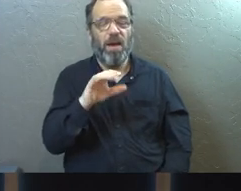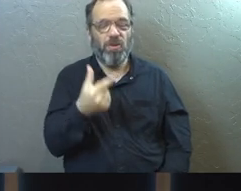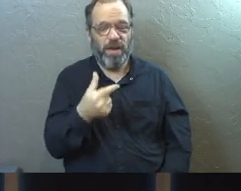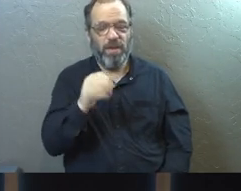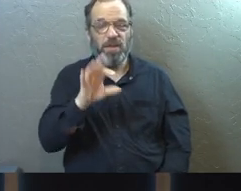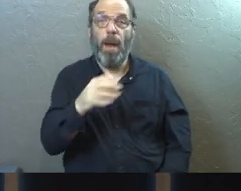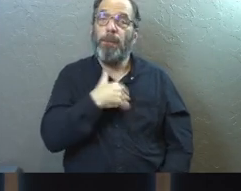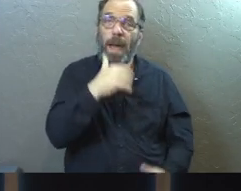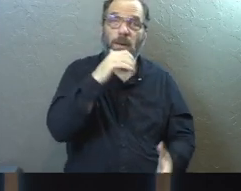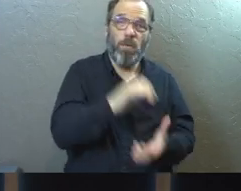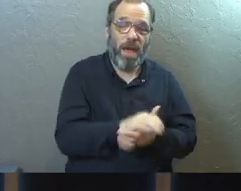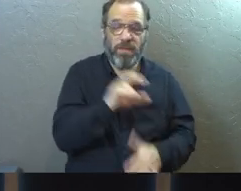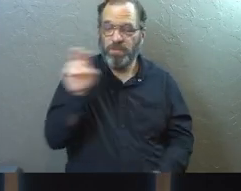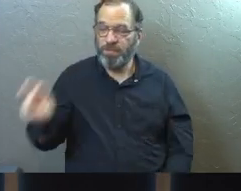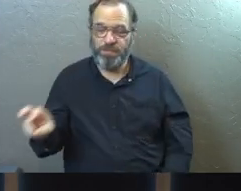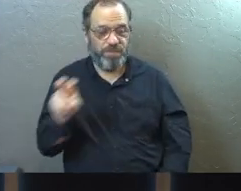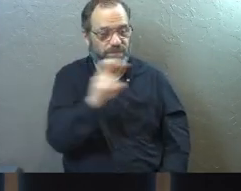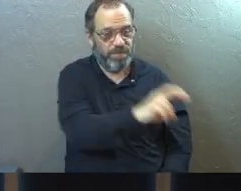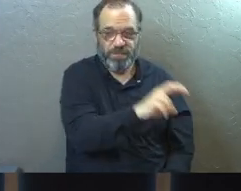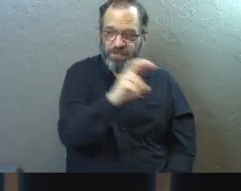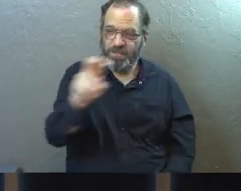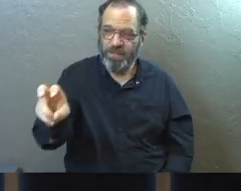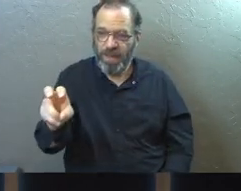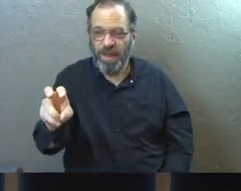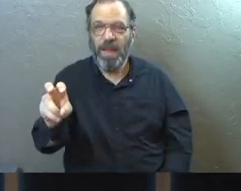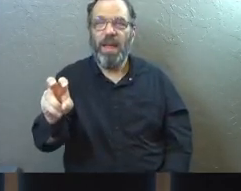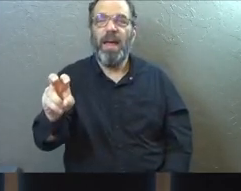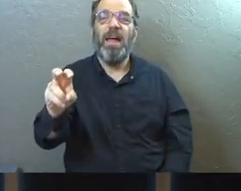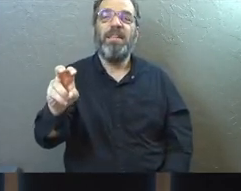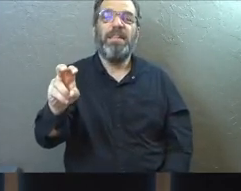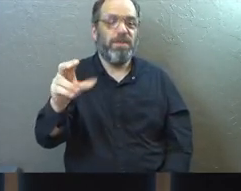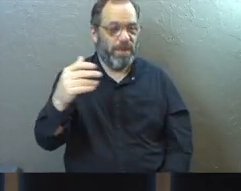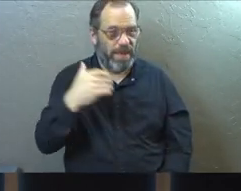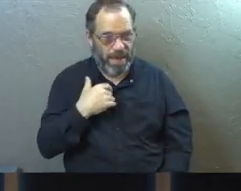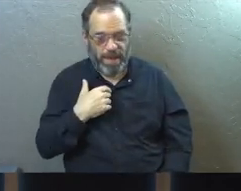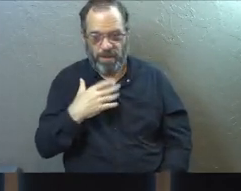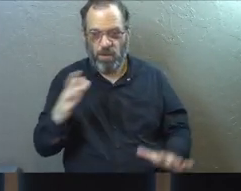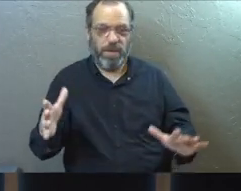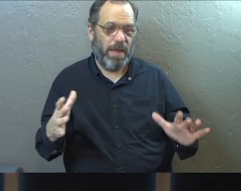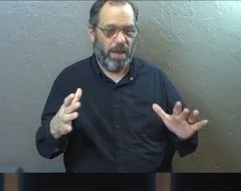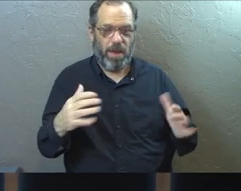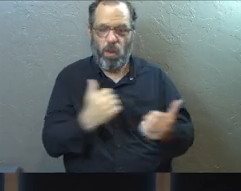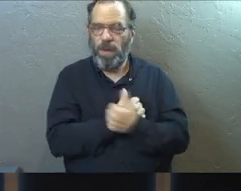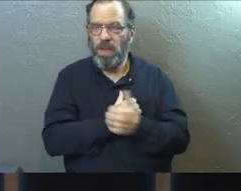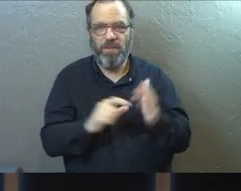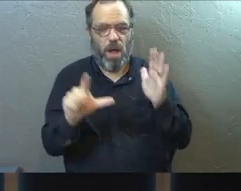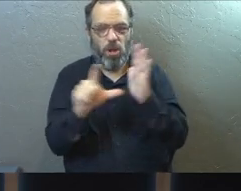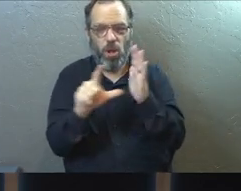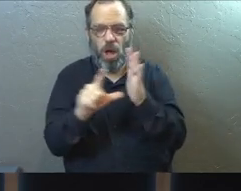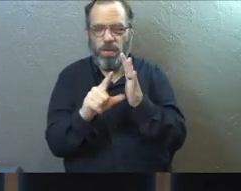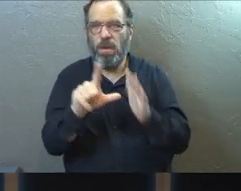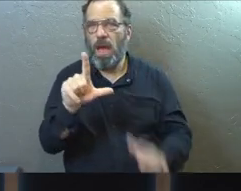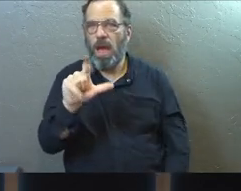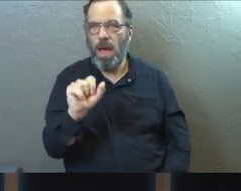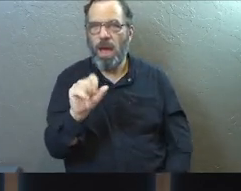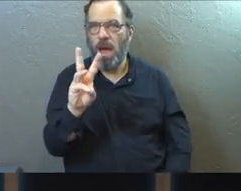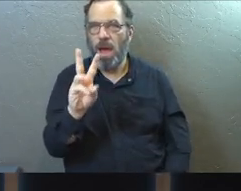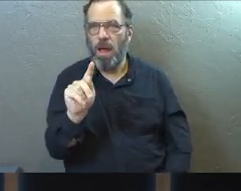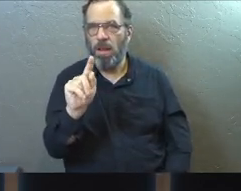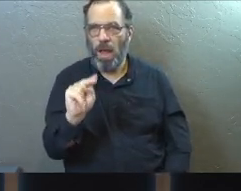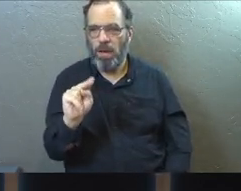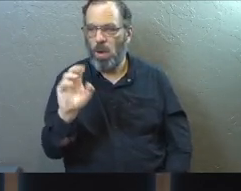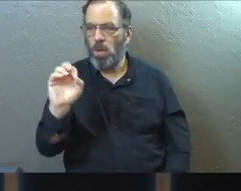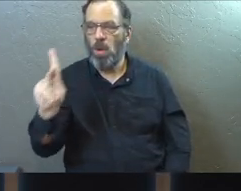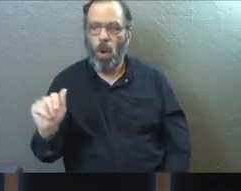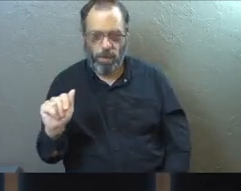a number of years ago. We moved around a little bit, and then we just kind of came, had a come-to-Jesus moment. We were like, we love Lawton, Oklahoma, and we love Grace Fellowship